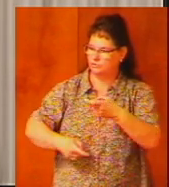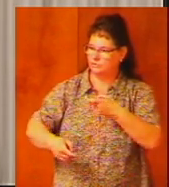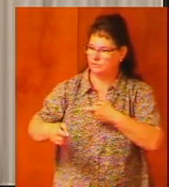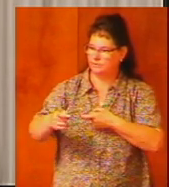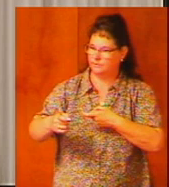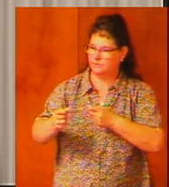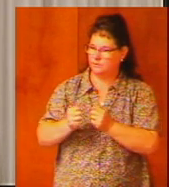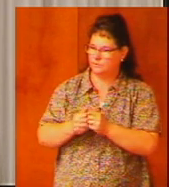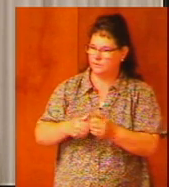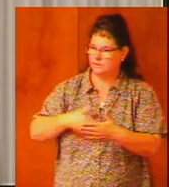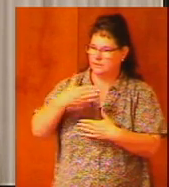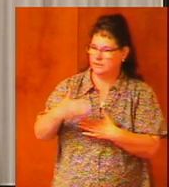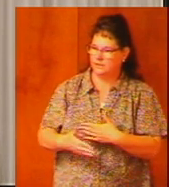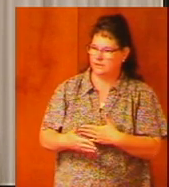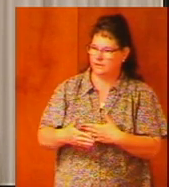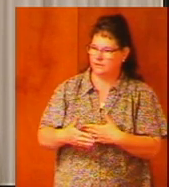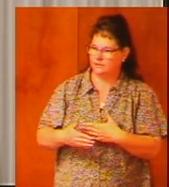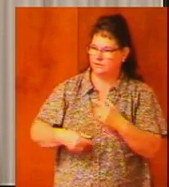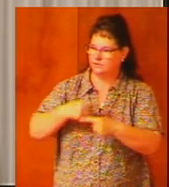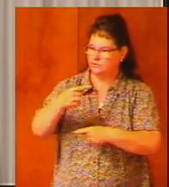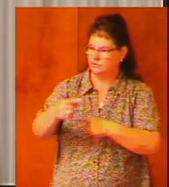by the next generation